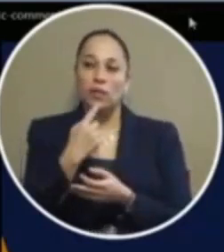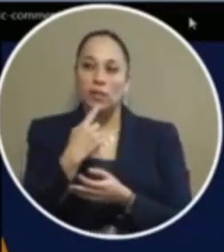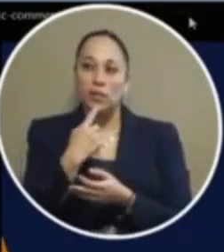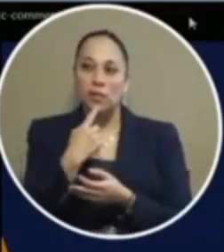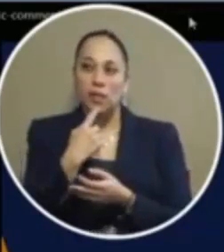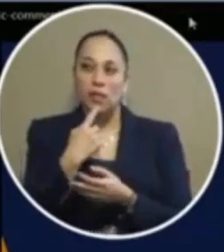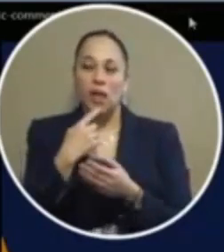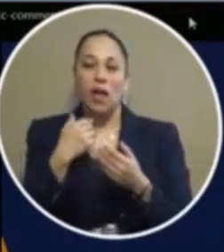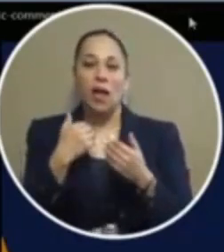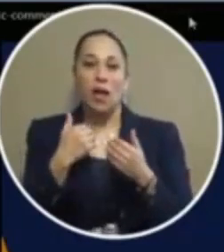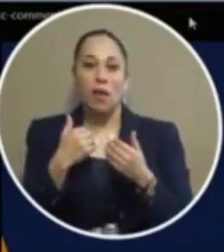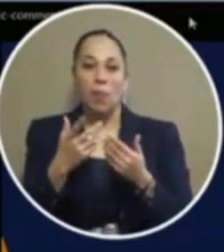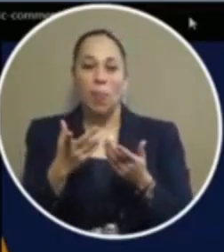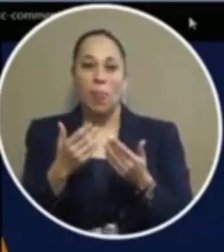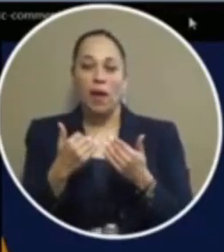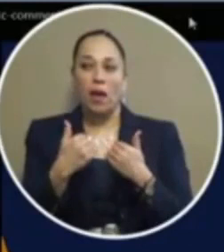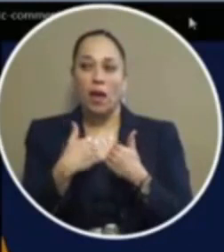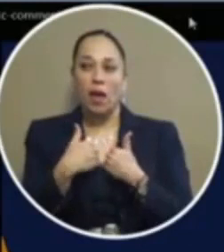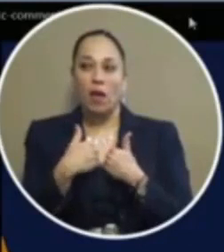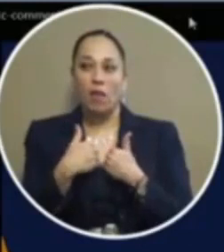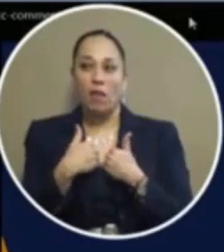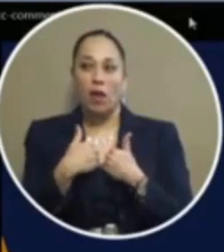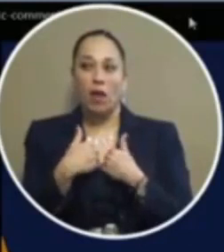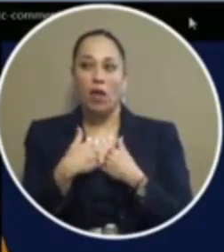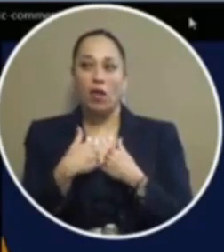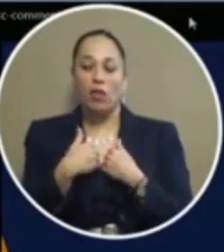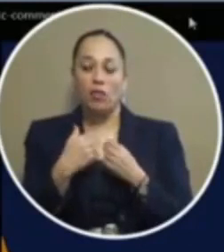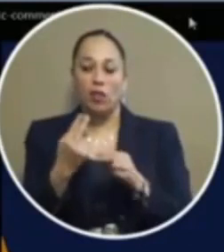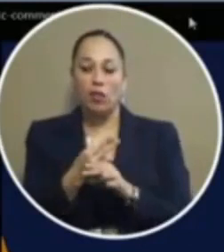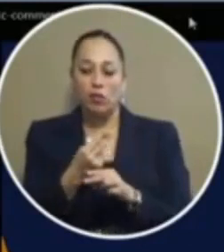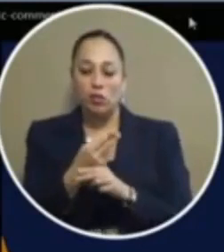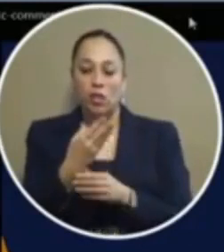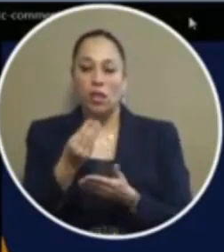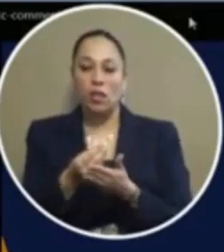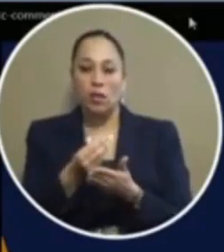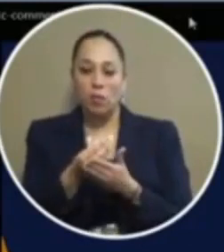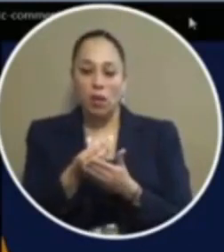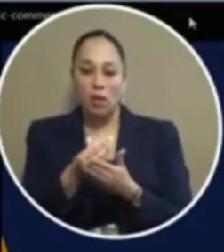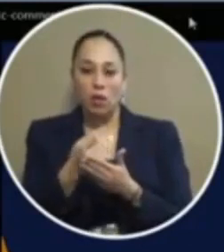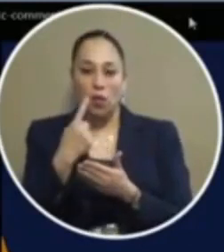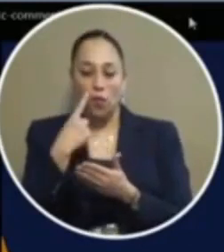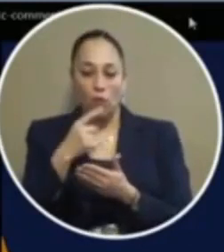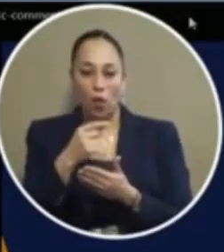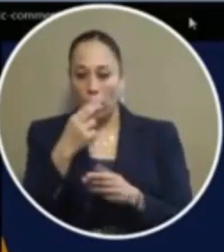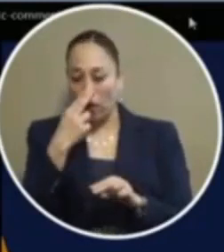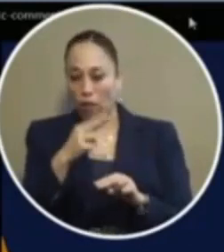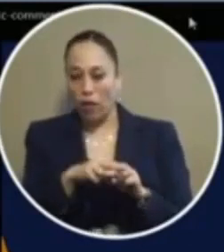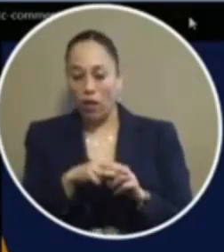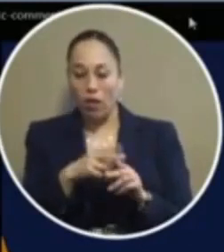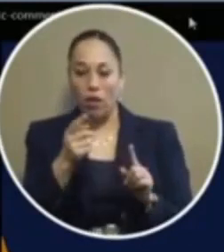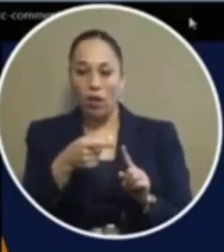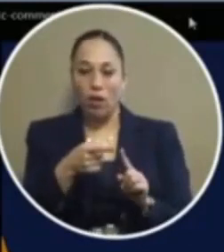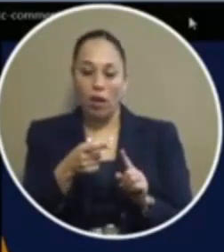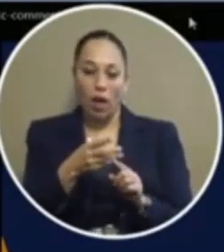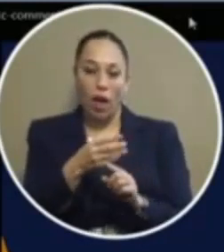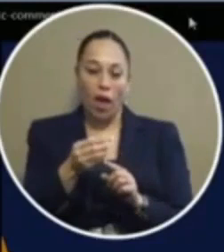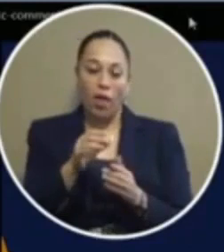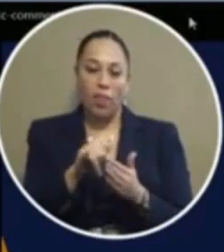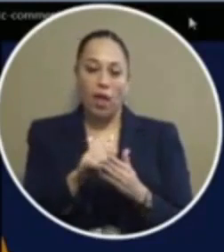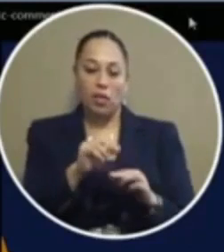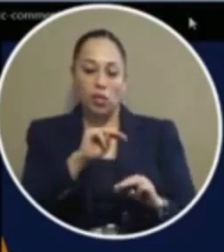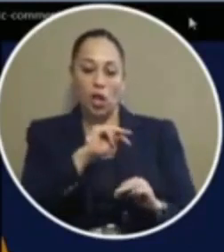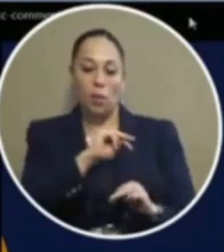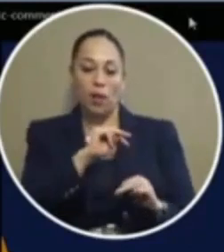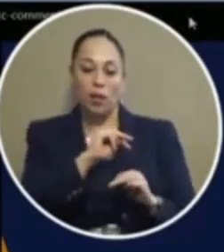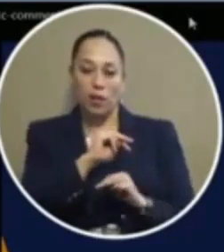college has plenty of students that are you know using their money for for educational purposes and many of these students that are in the military